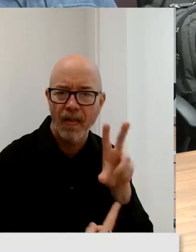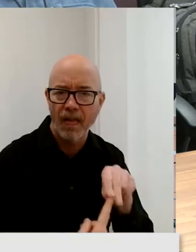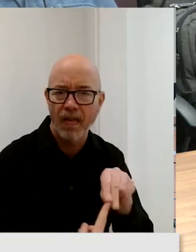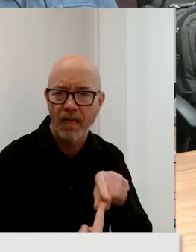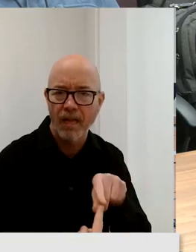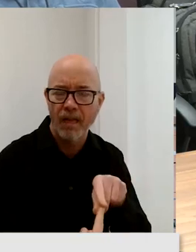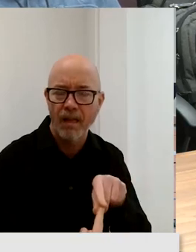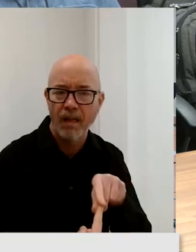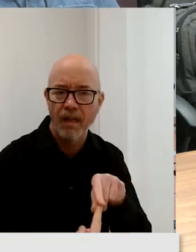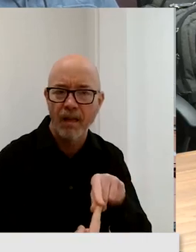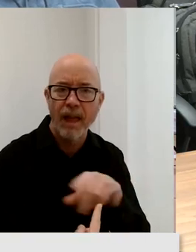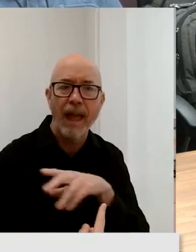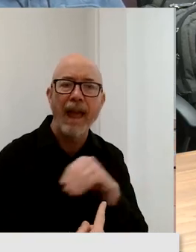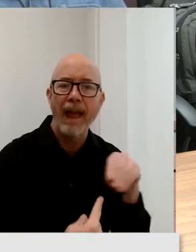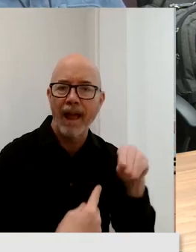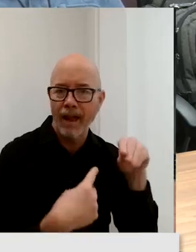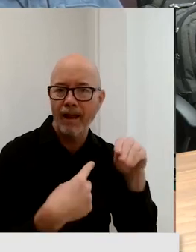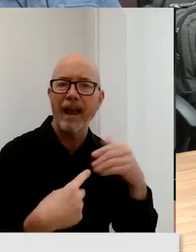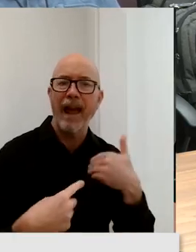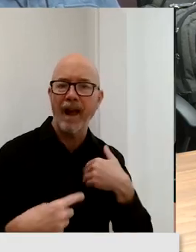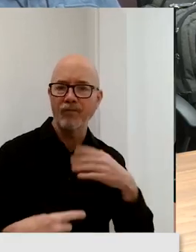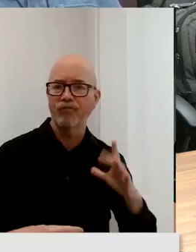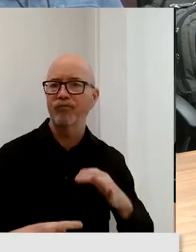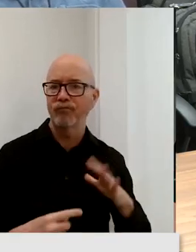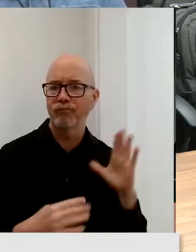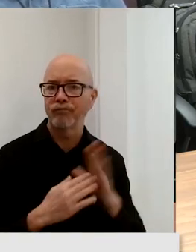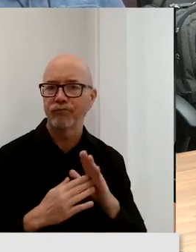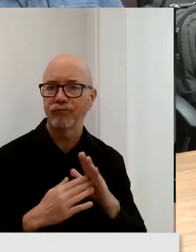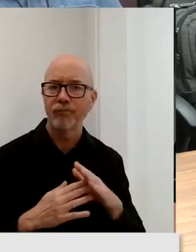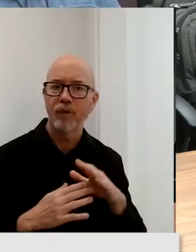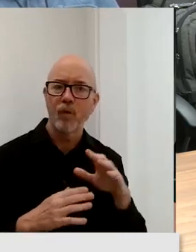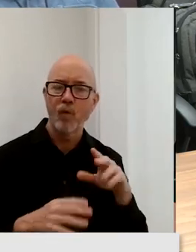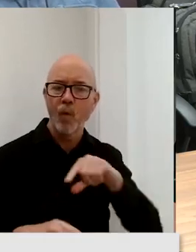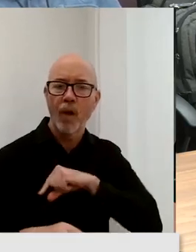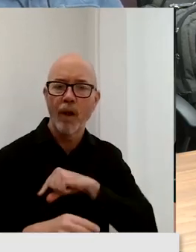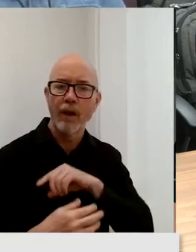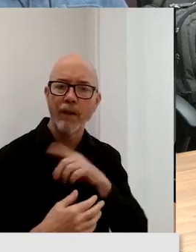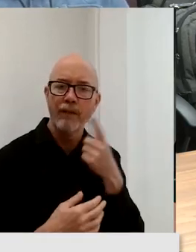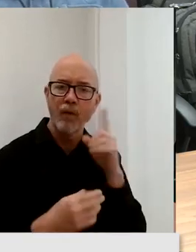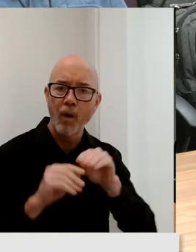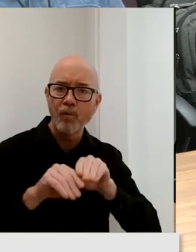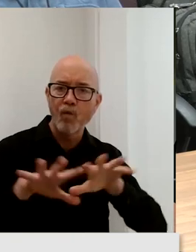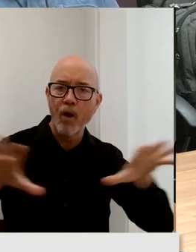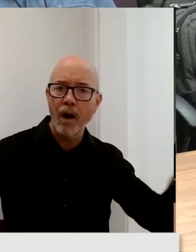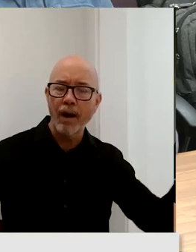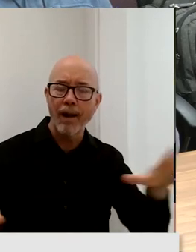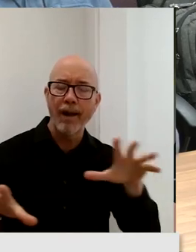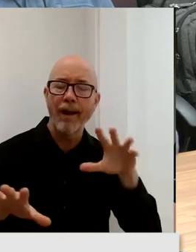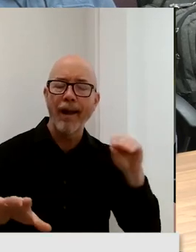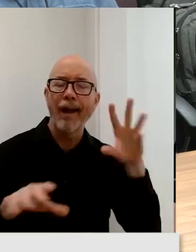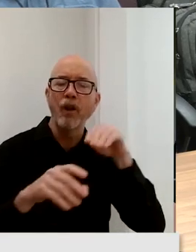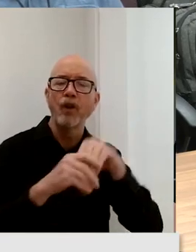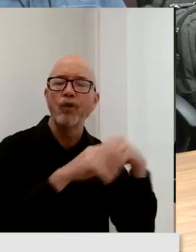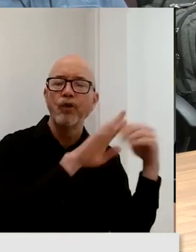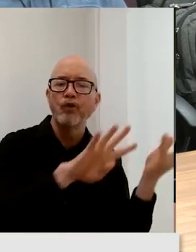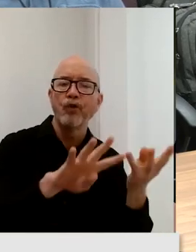And the broadcast quality and scale to stream governor statewide addresses and things like that.